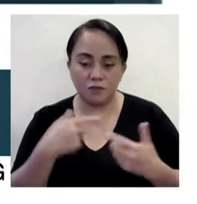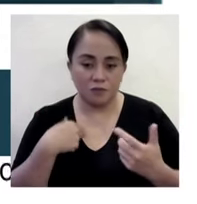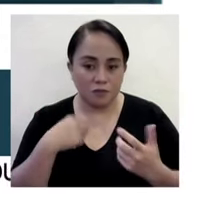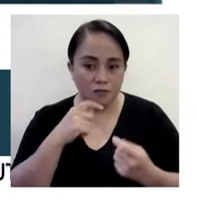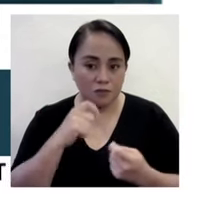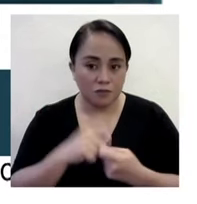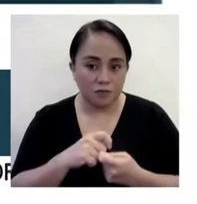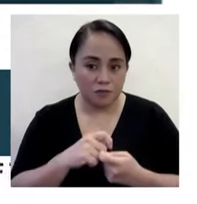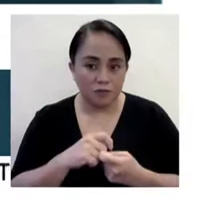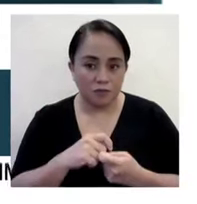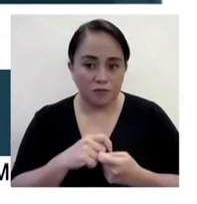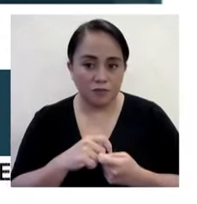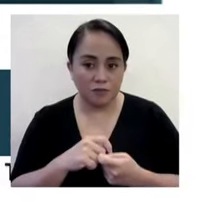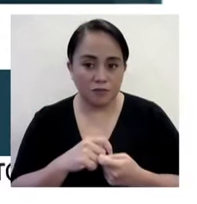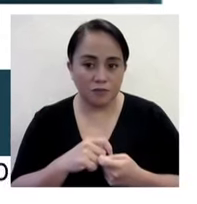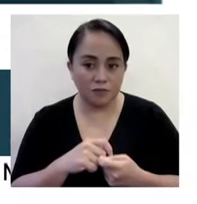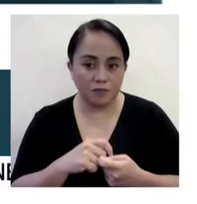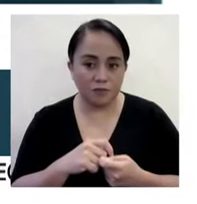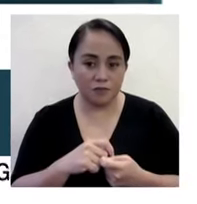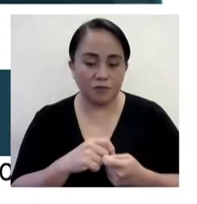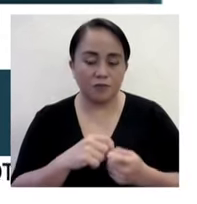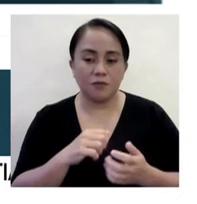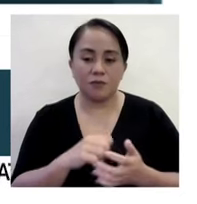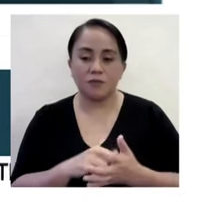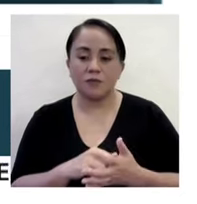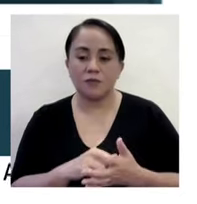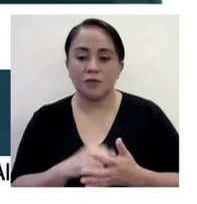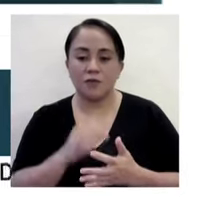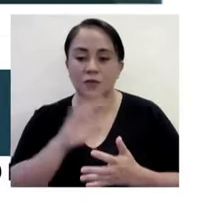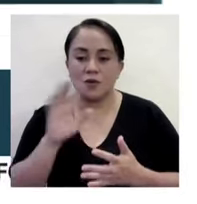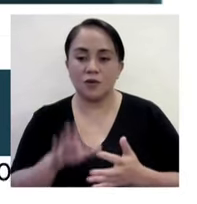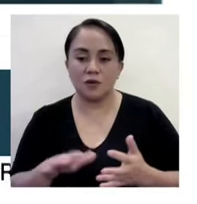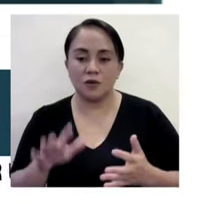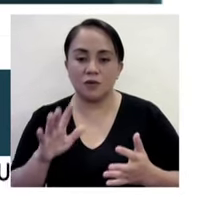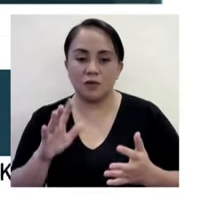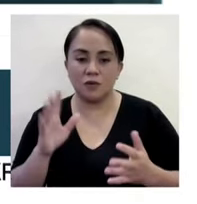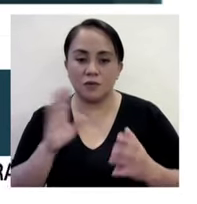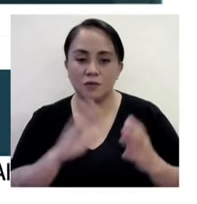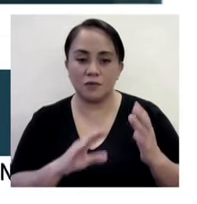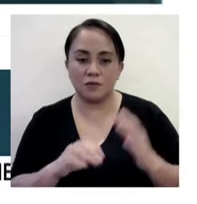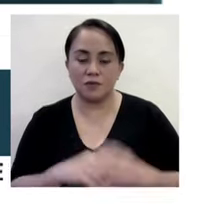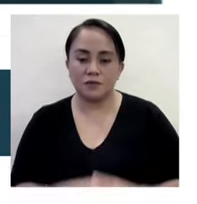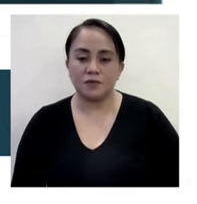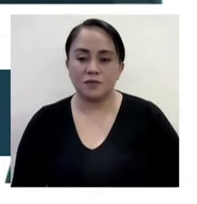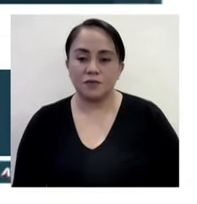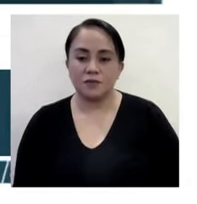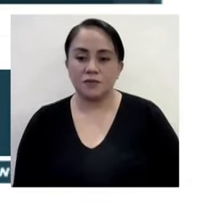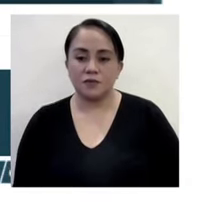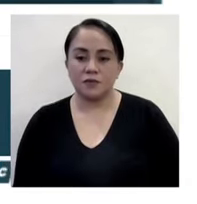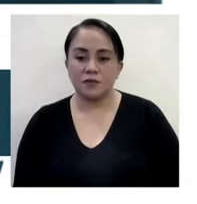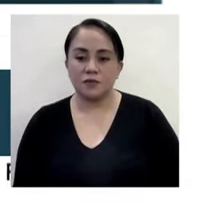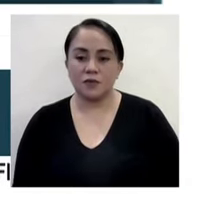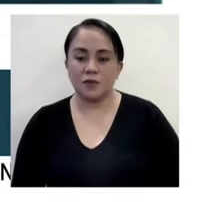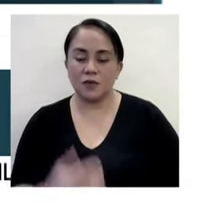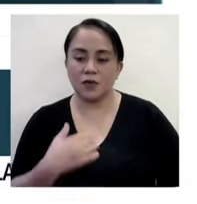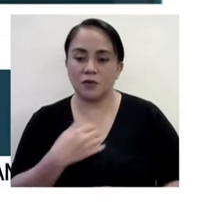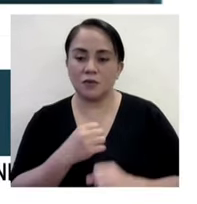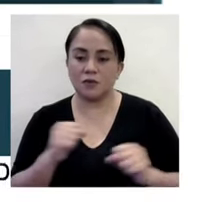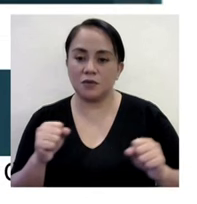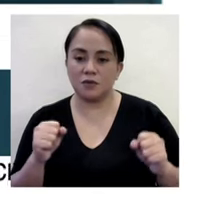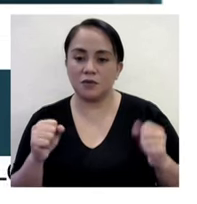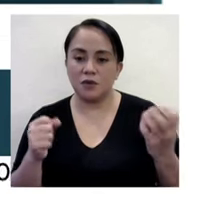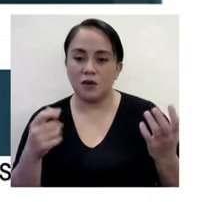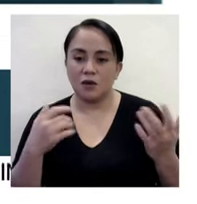well, that you never lose hope. Yeah. Miracles happen. And that our diplomatic representations